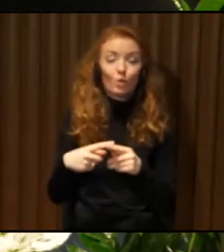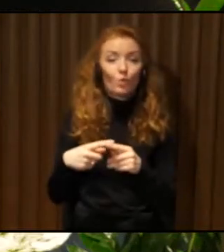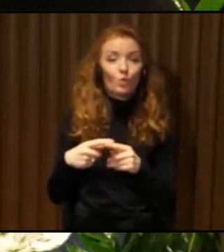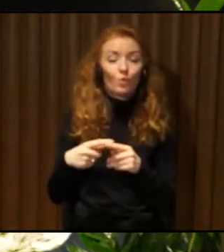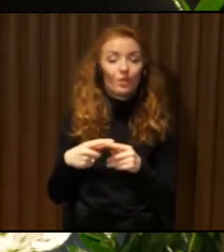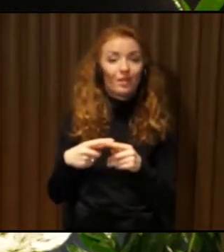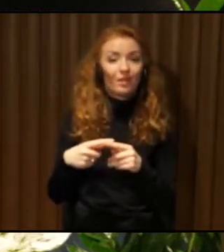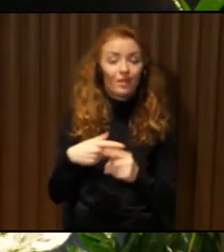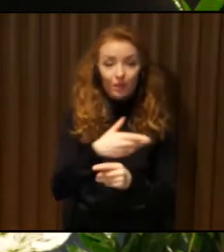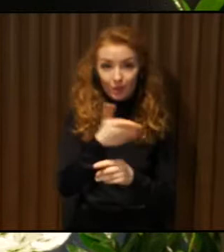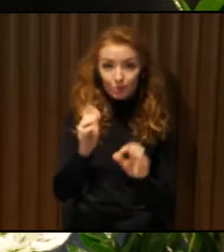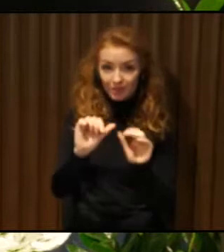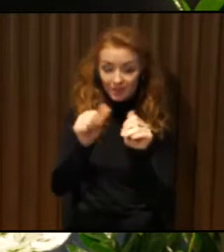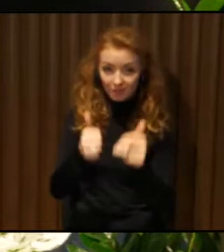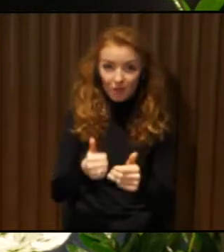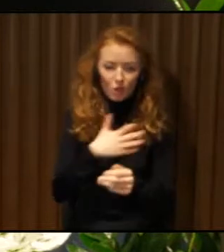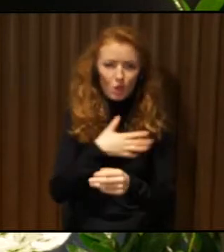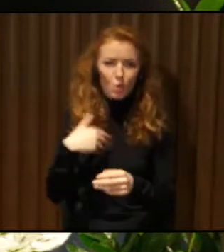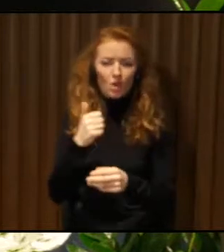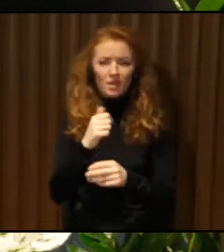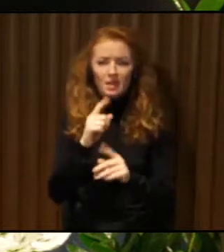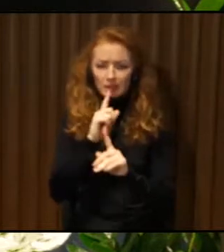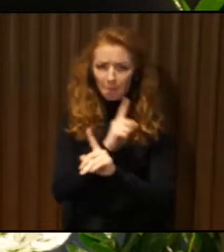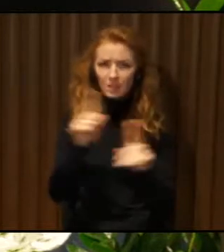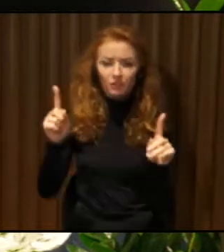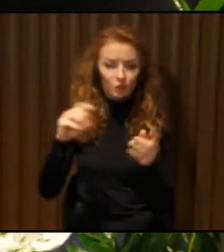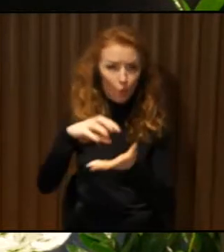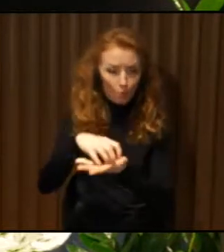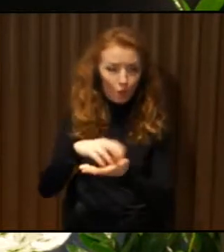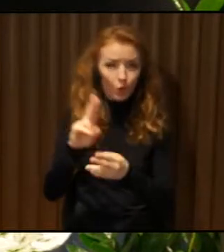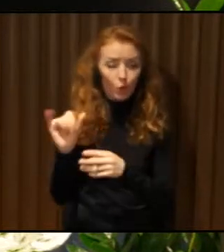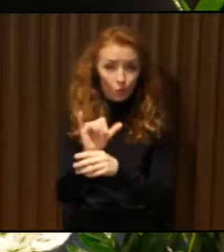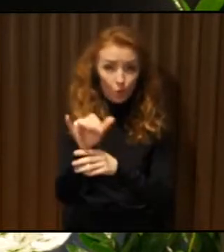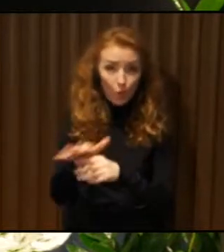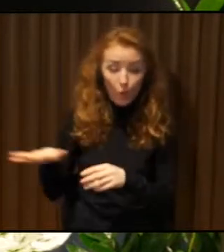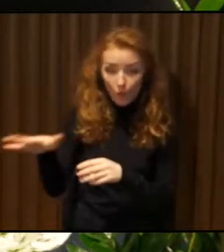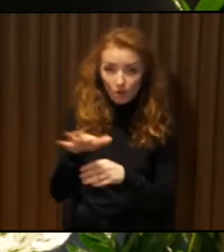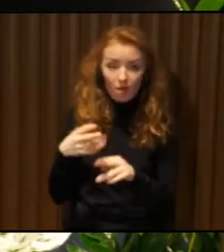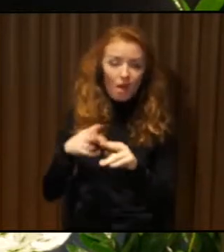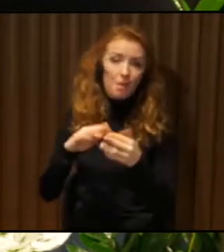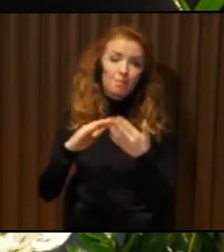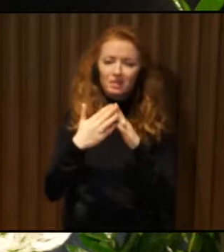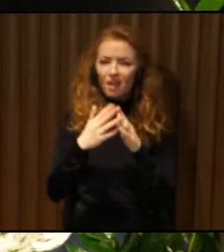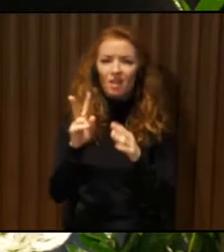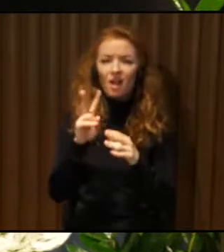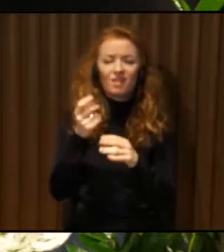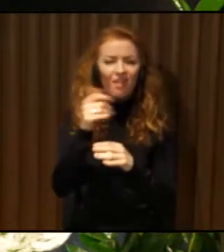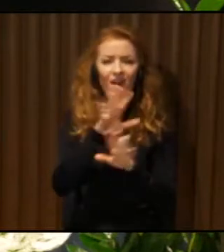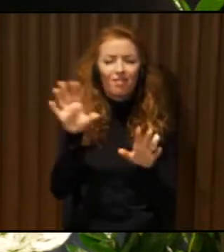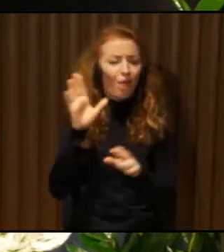in New York City, which is always busy, never sleeps. And so, nevertheless, you made mobility inclusive.